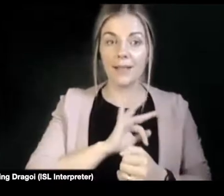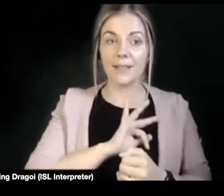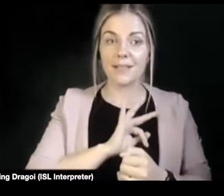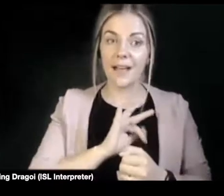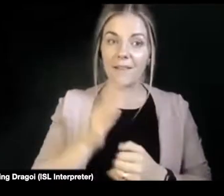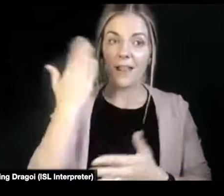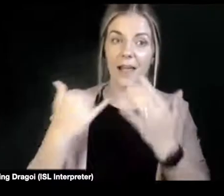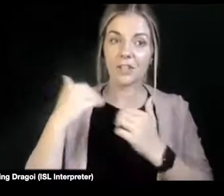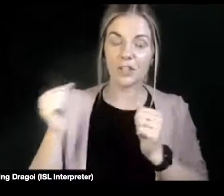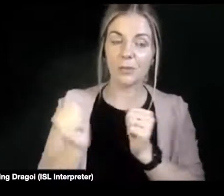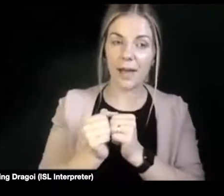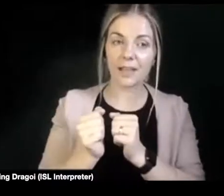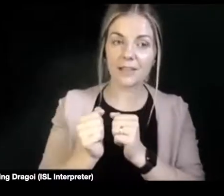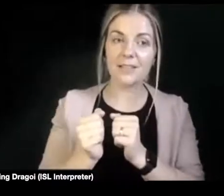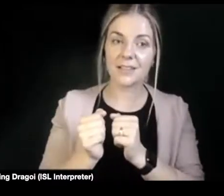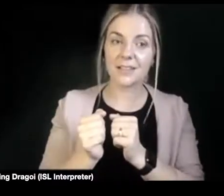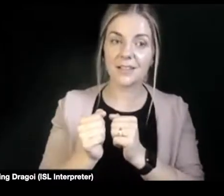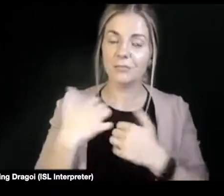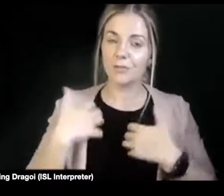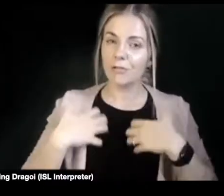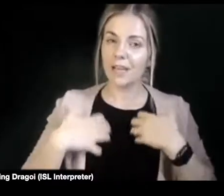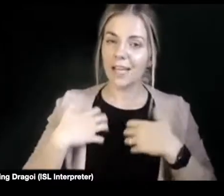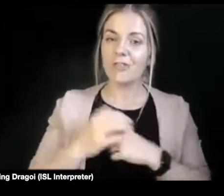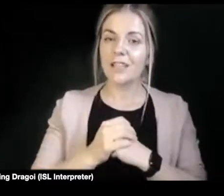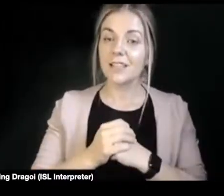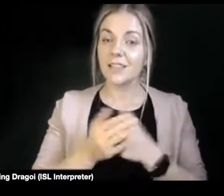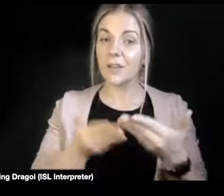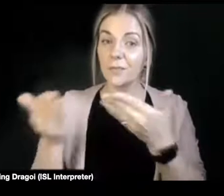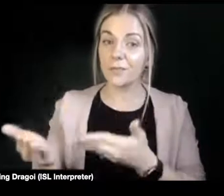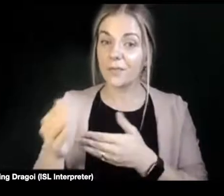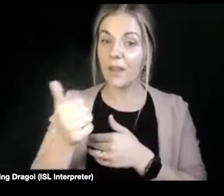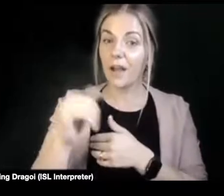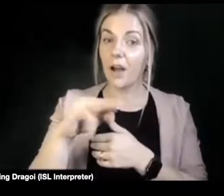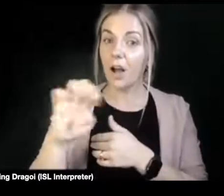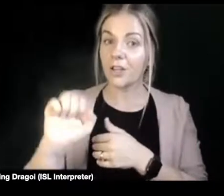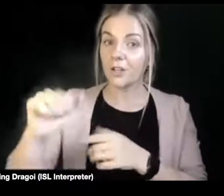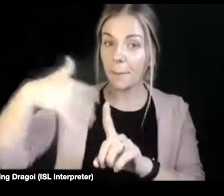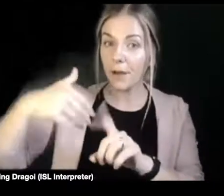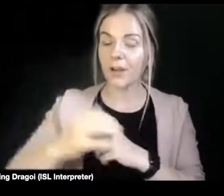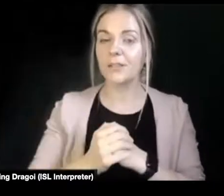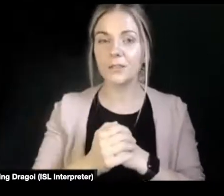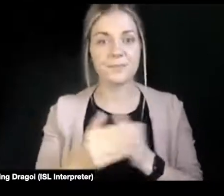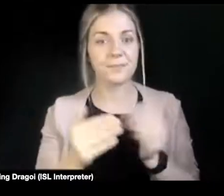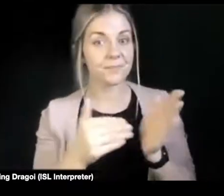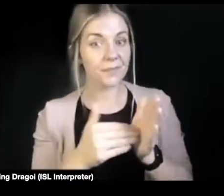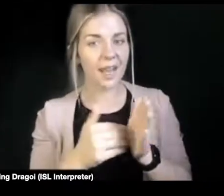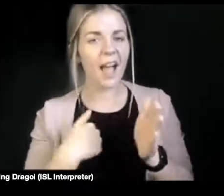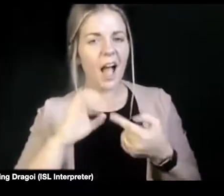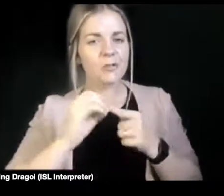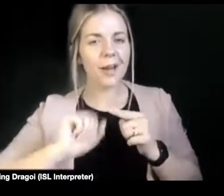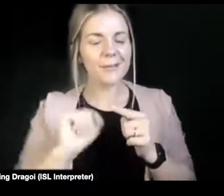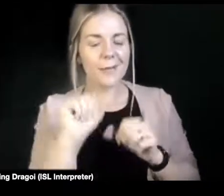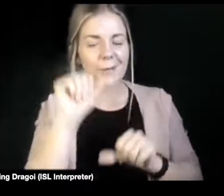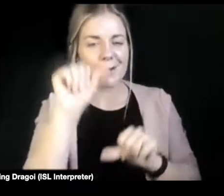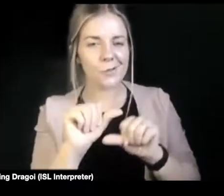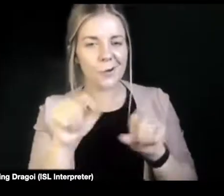was really, really interesting. So Ania, can you give a bit of background to yourself? Yeah, absolutely. I'll try to be as snappy as mine.